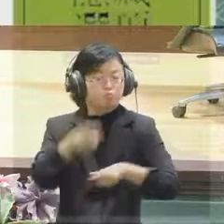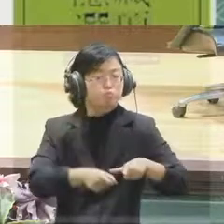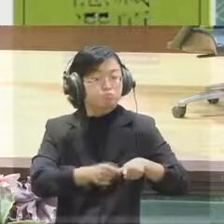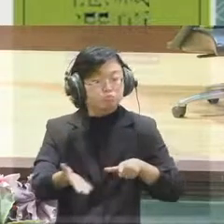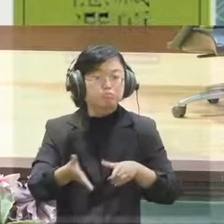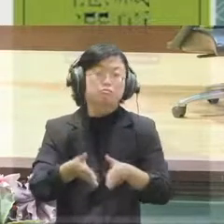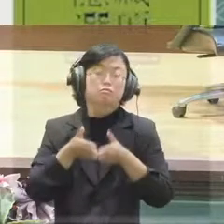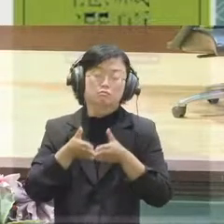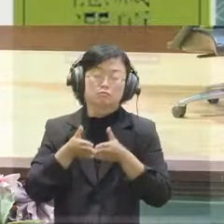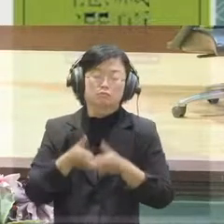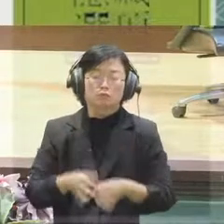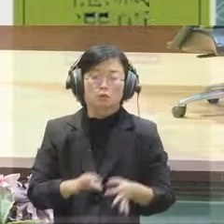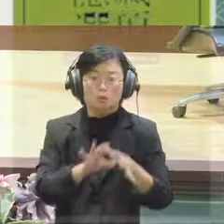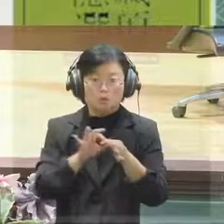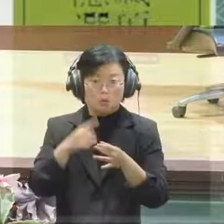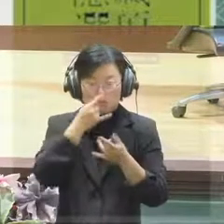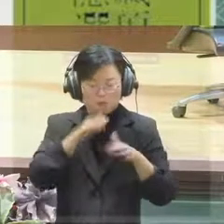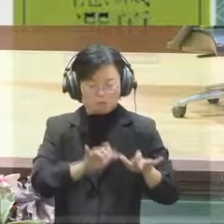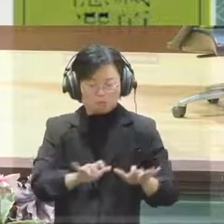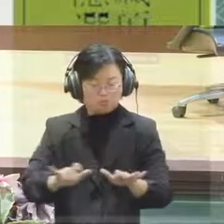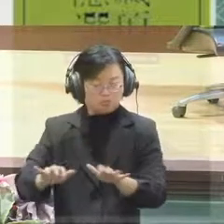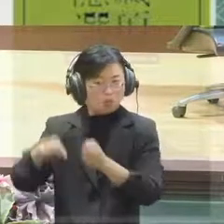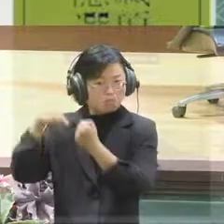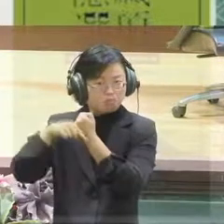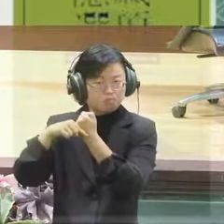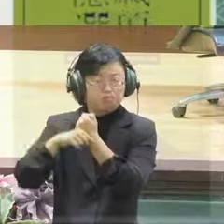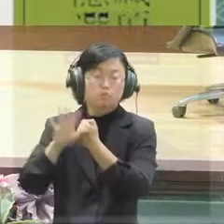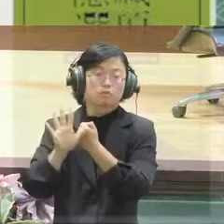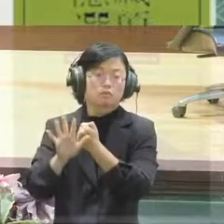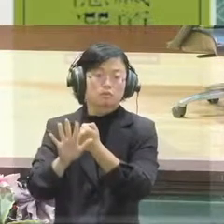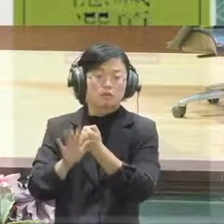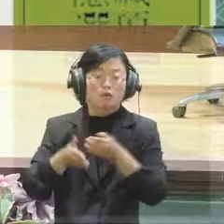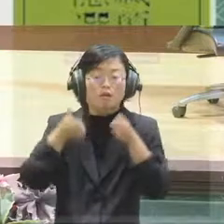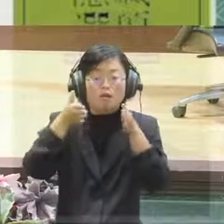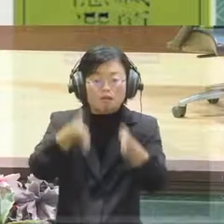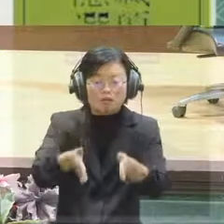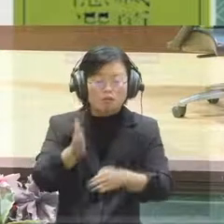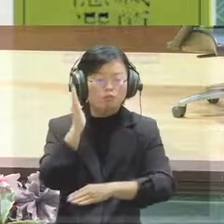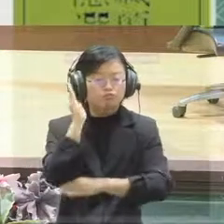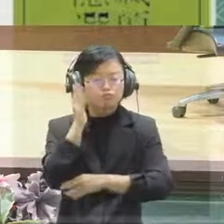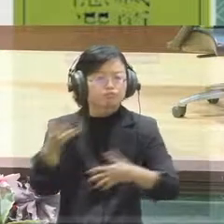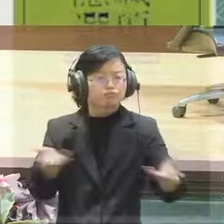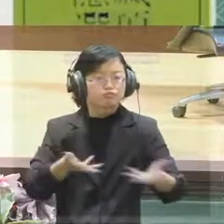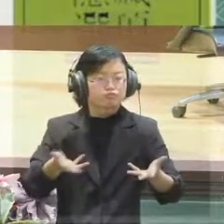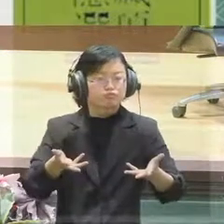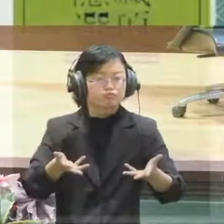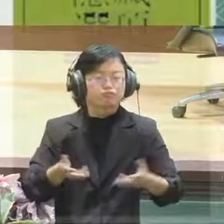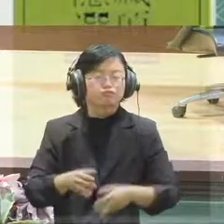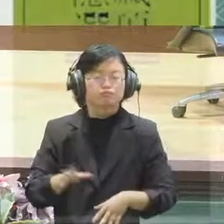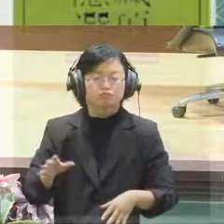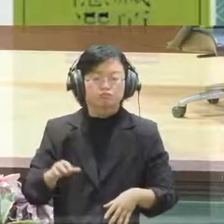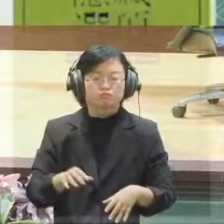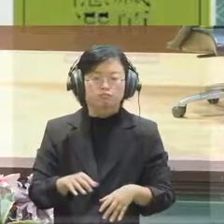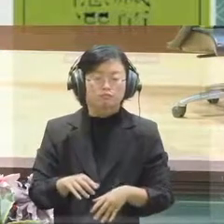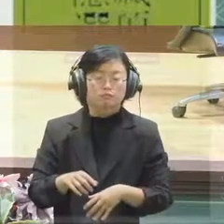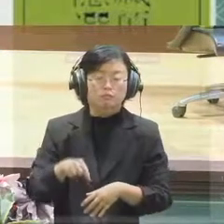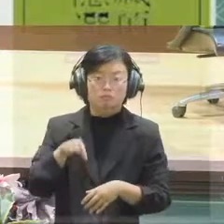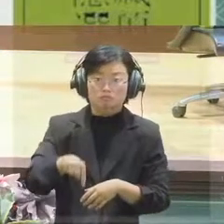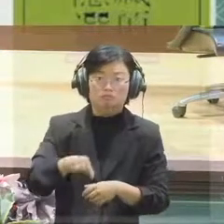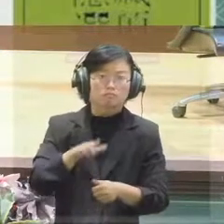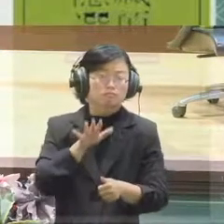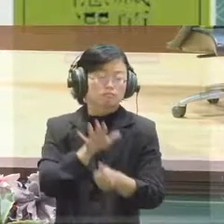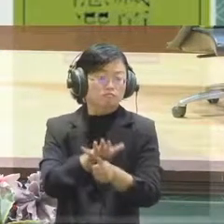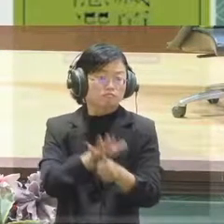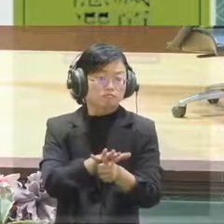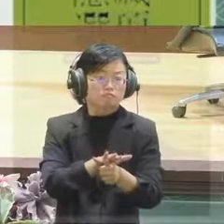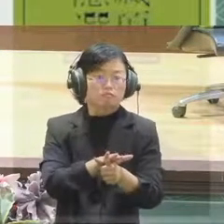the declassified government documents that would assist our other